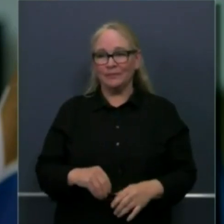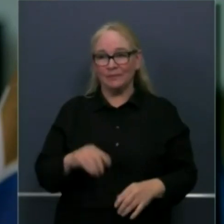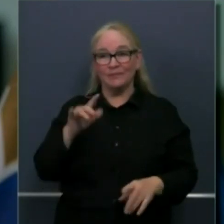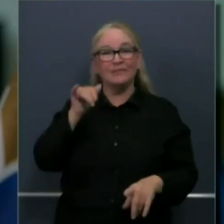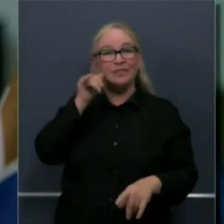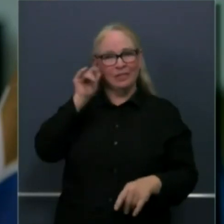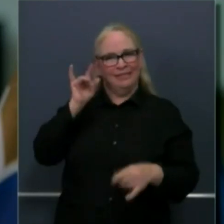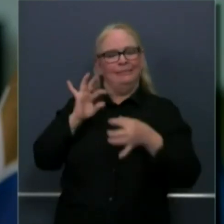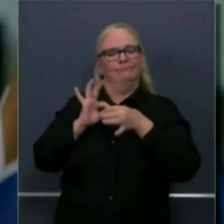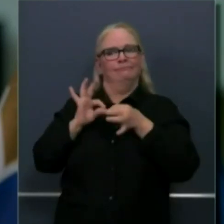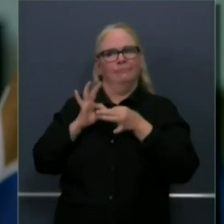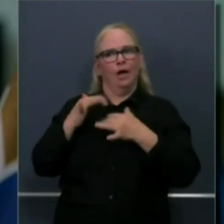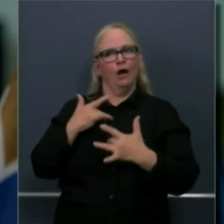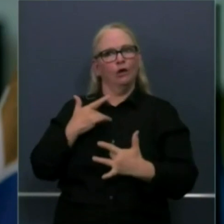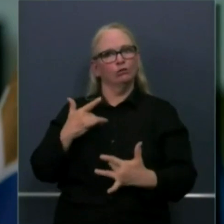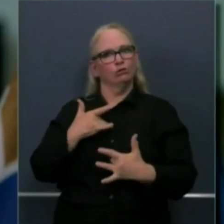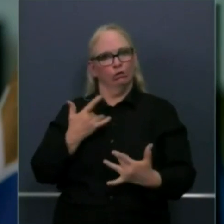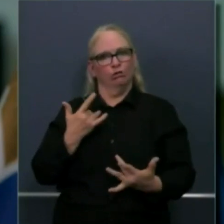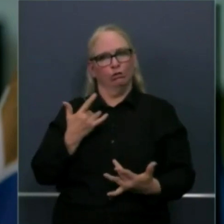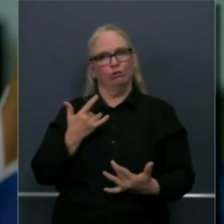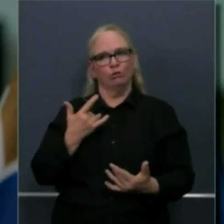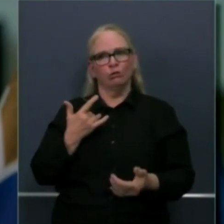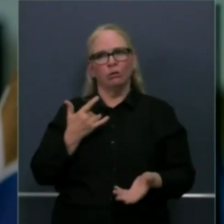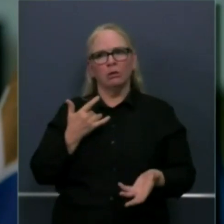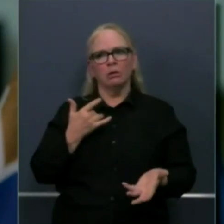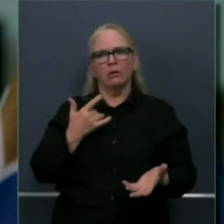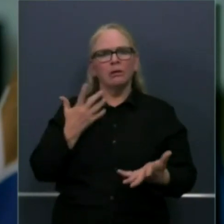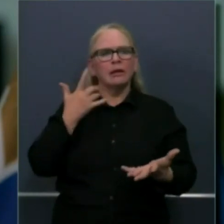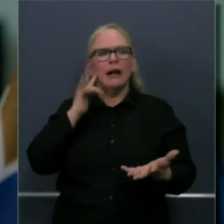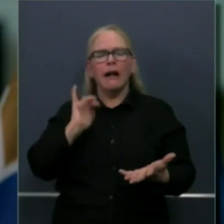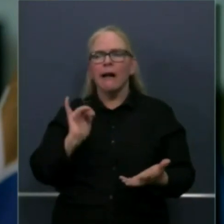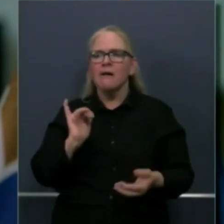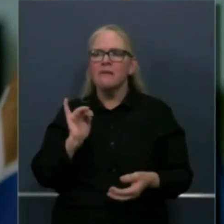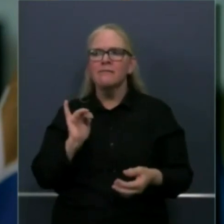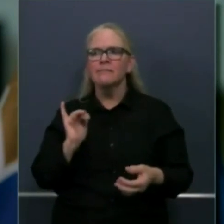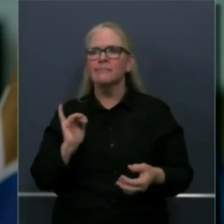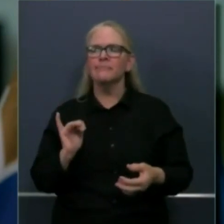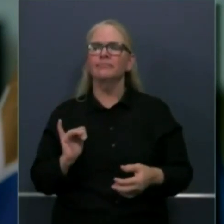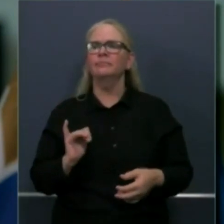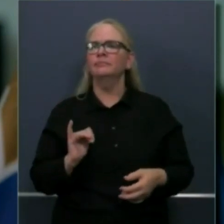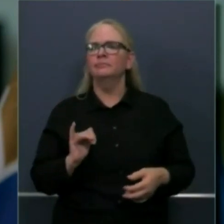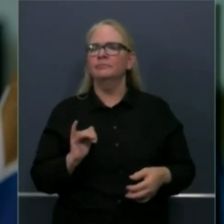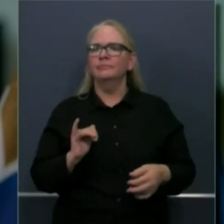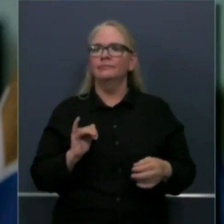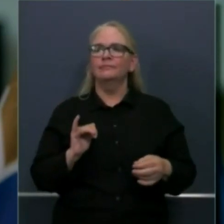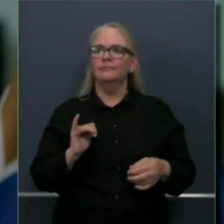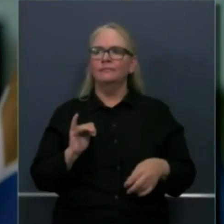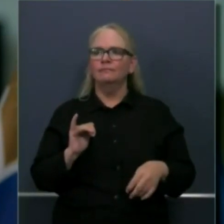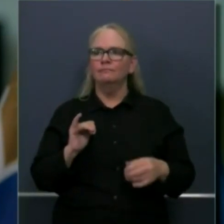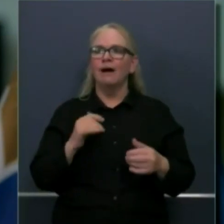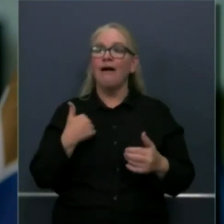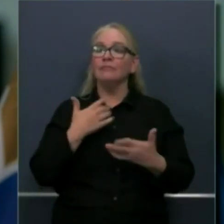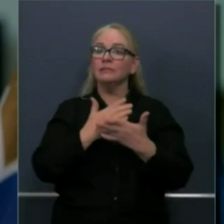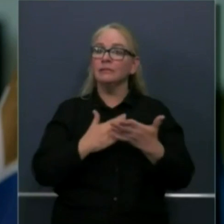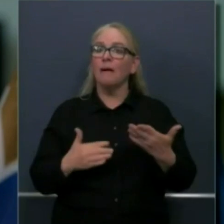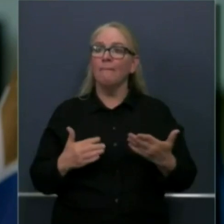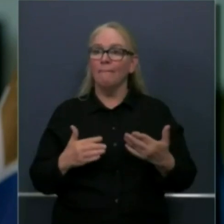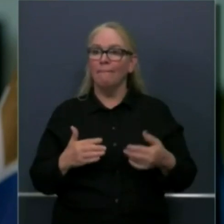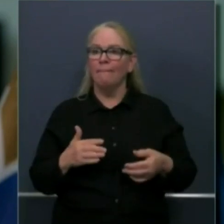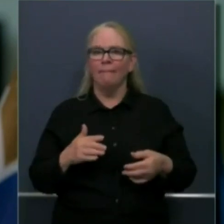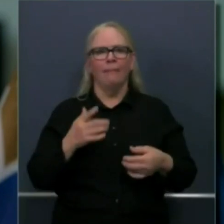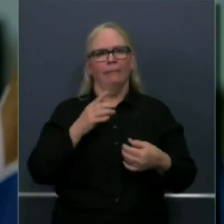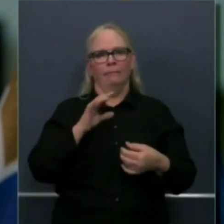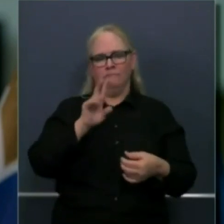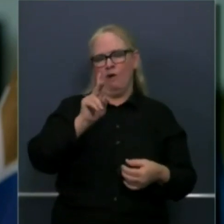the wonderful uh outreach and the spirited uh cooperation we received from current county uh that described in their